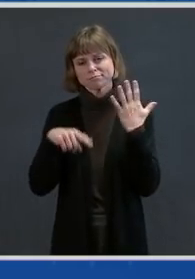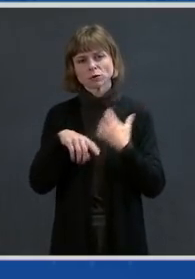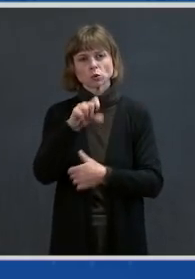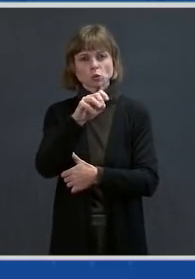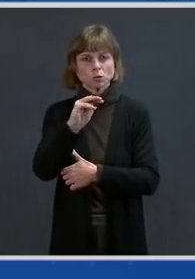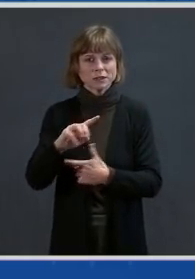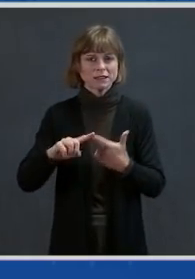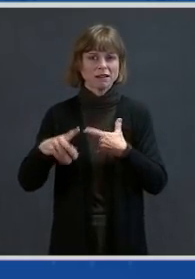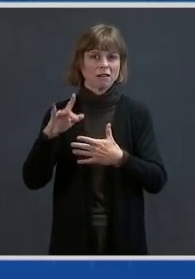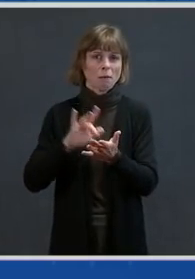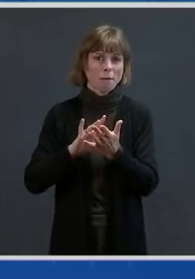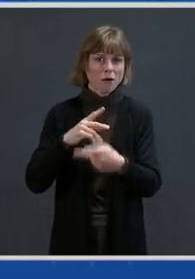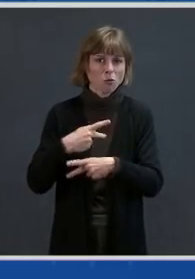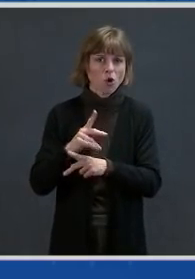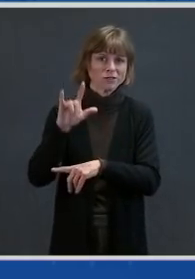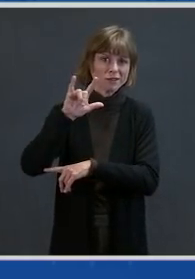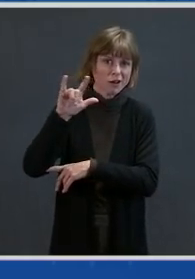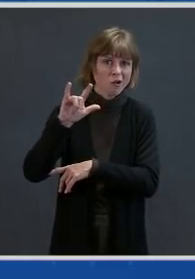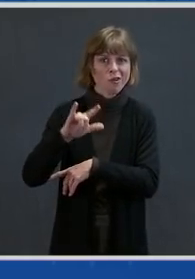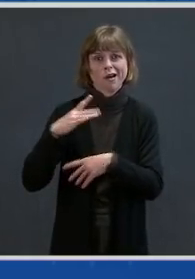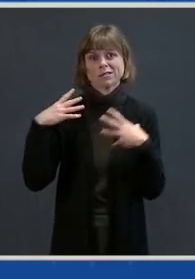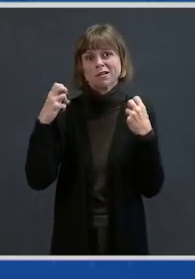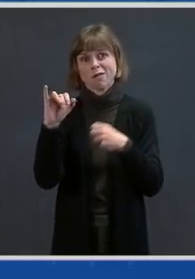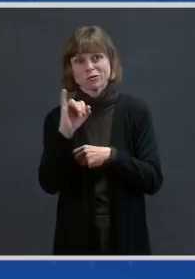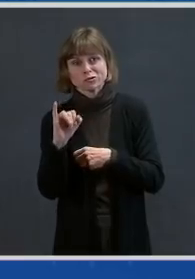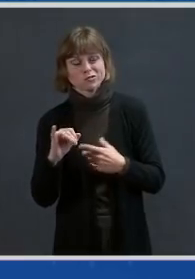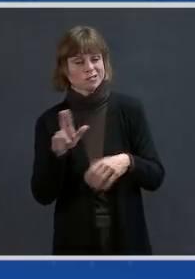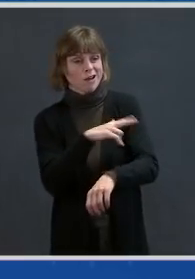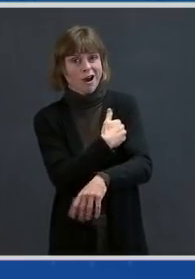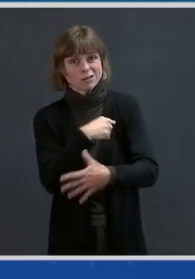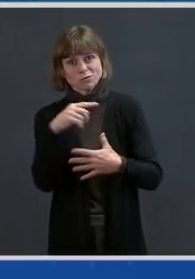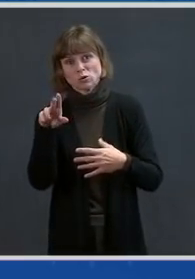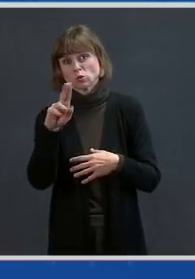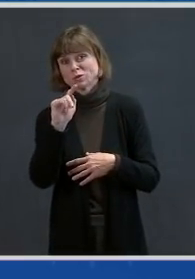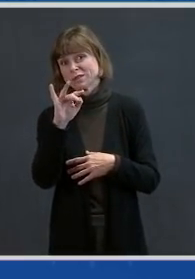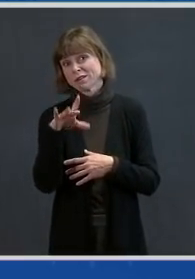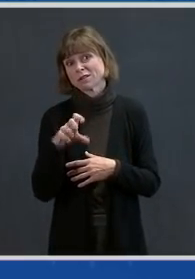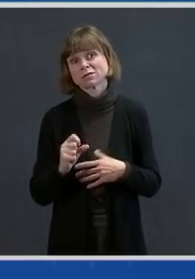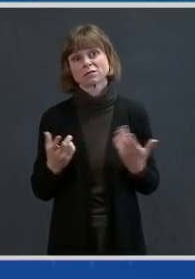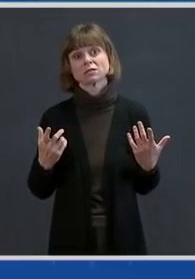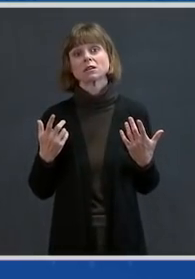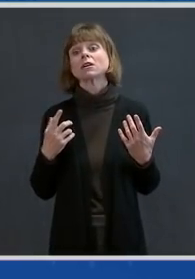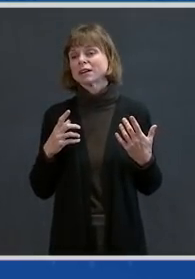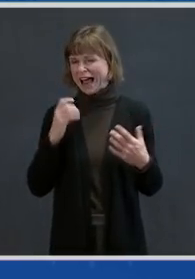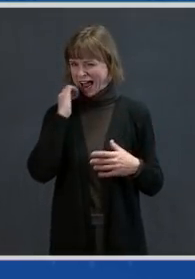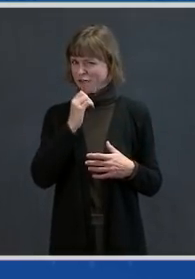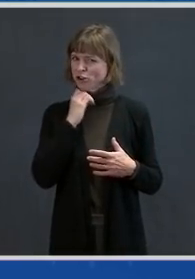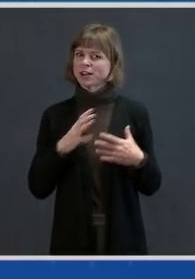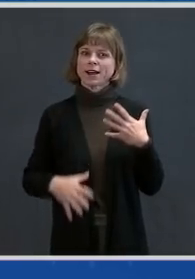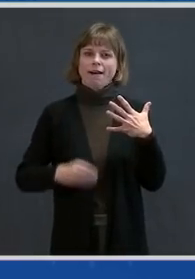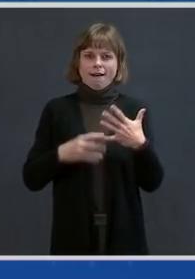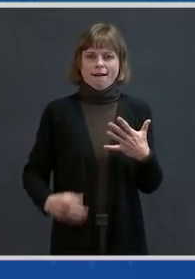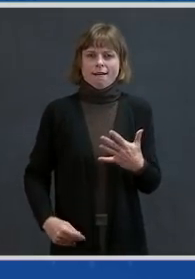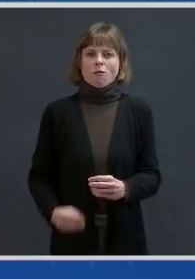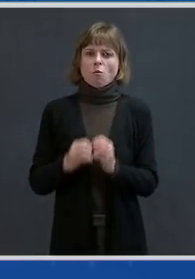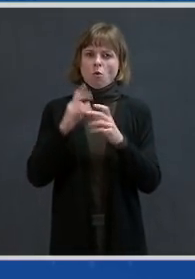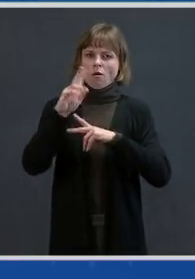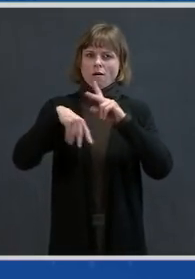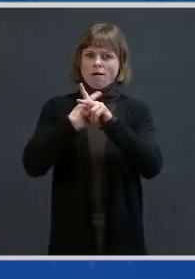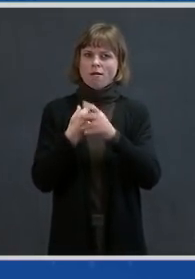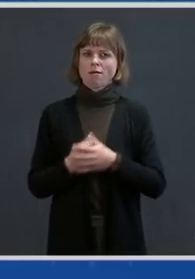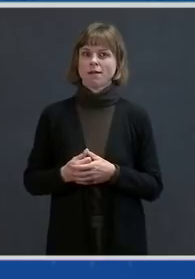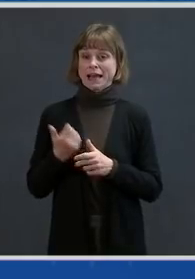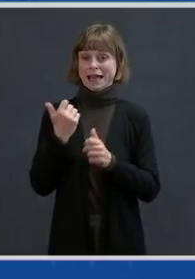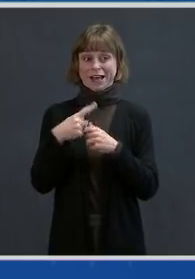products, airlines, health insurance, hospitals, utilities, and we're having more every day. Each of them has something